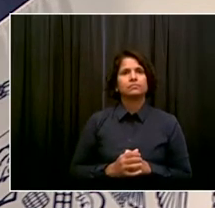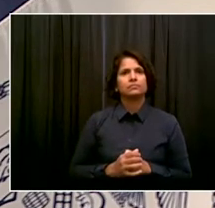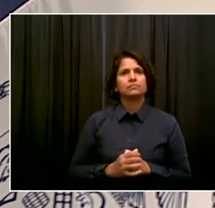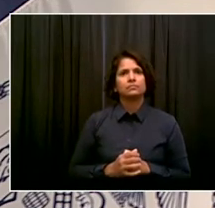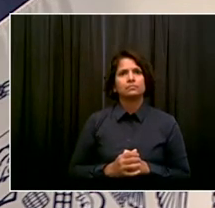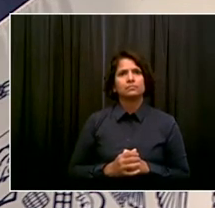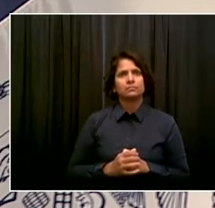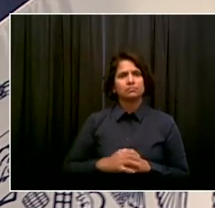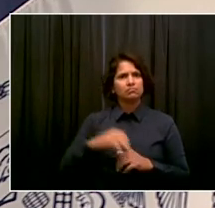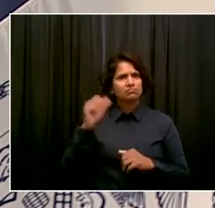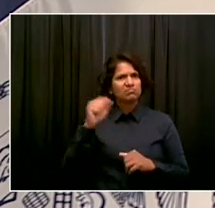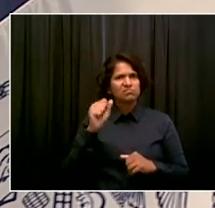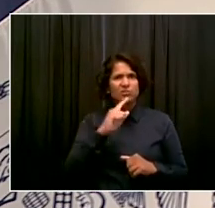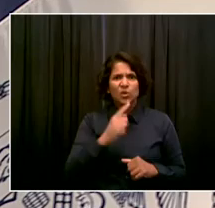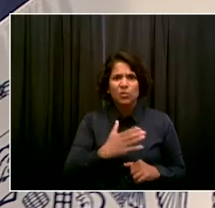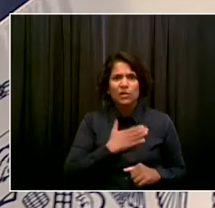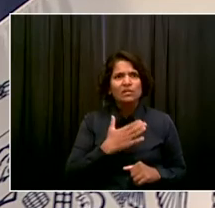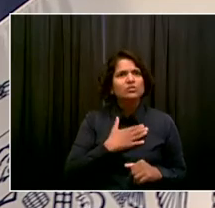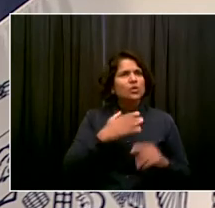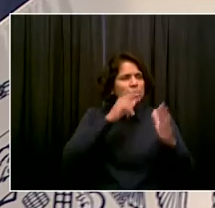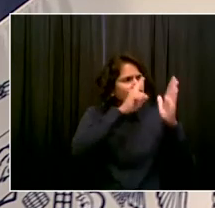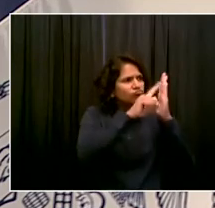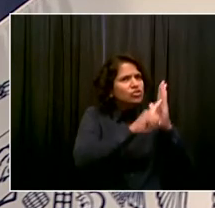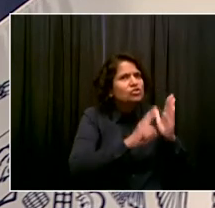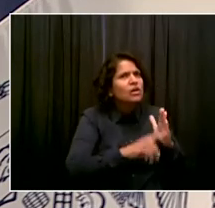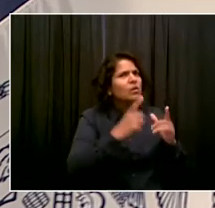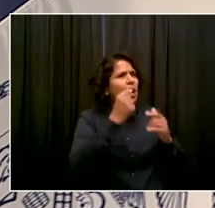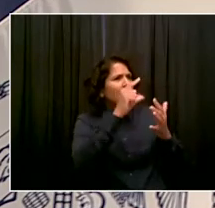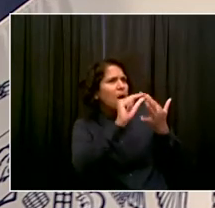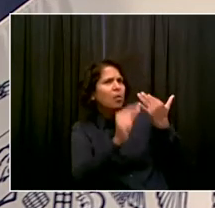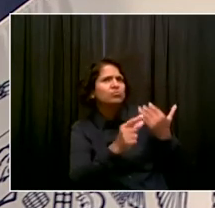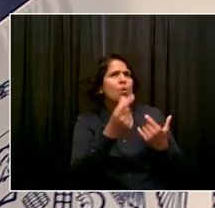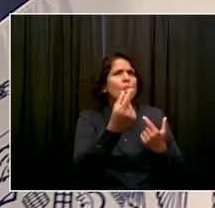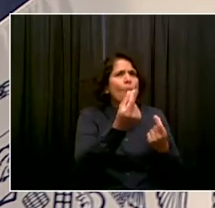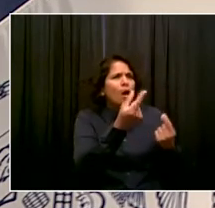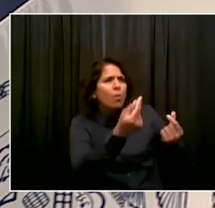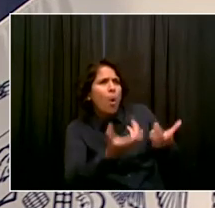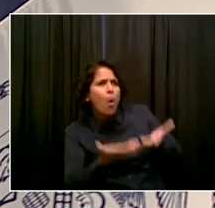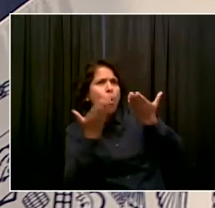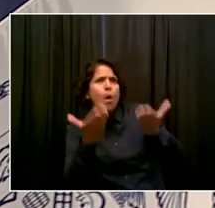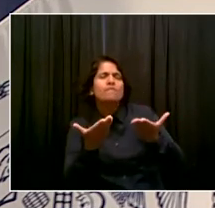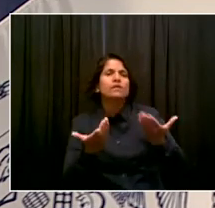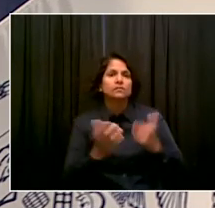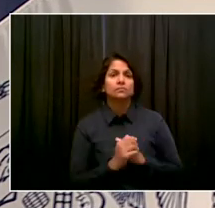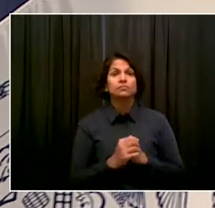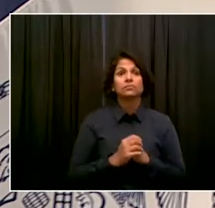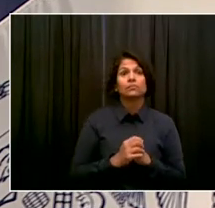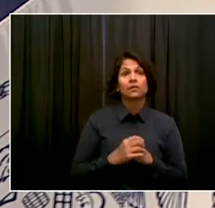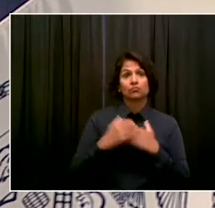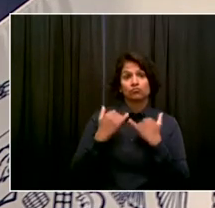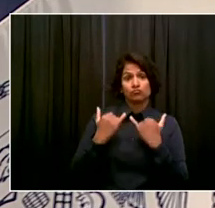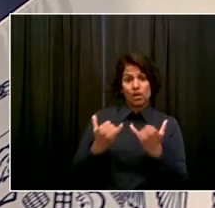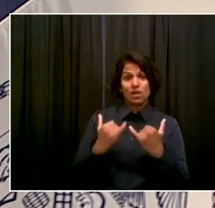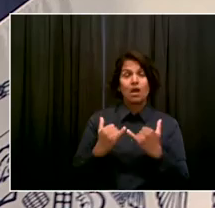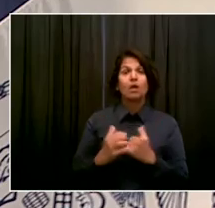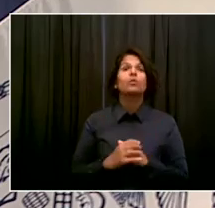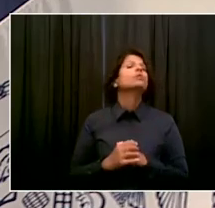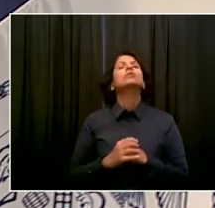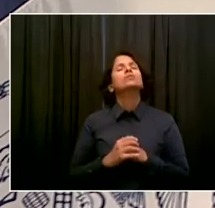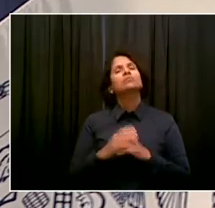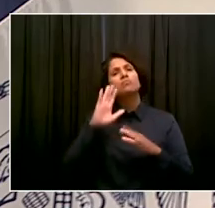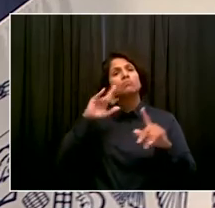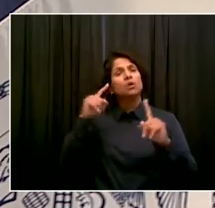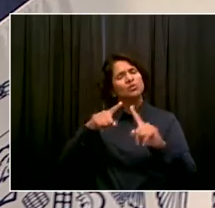at any additional options. But right now, what we want to nail is people getting vaccinated and